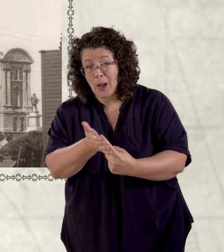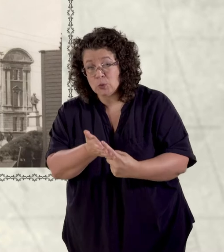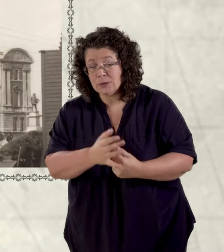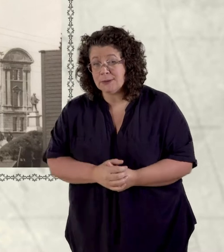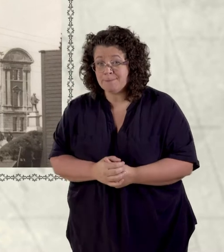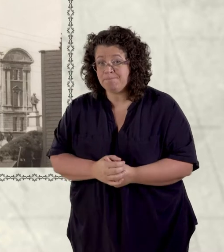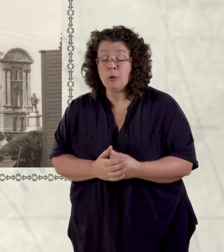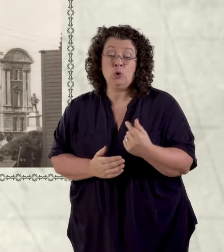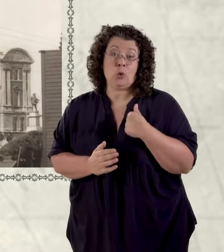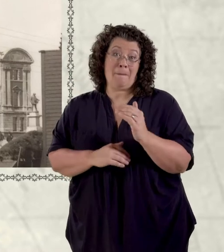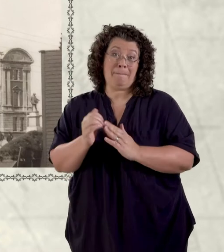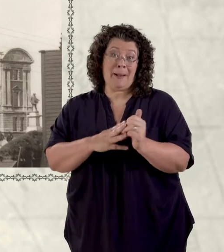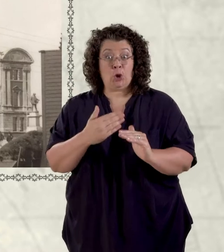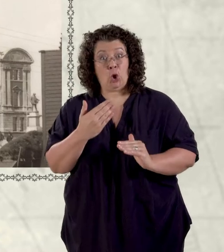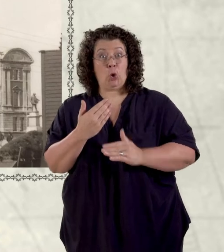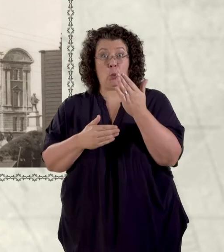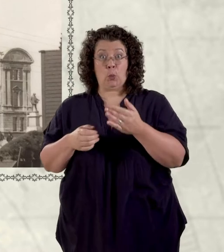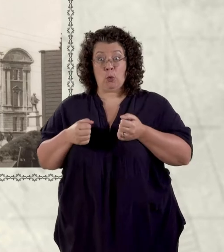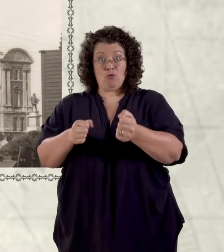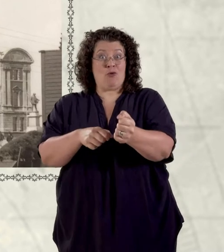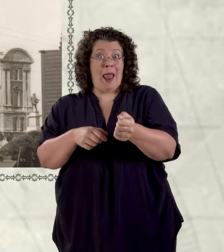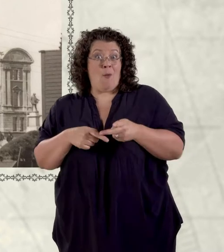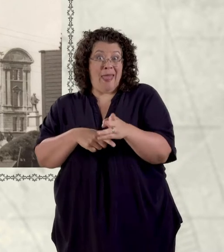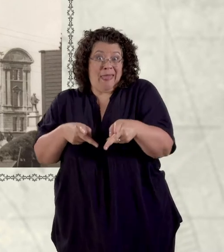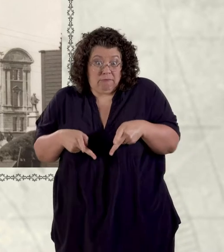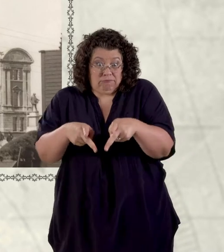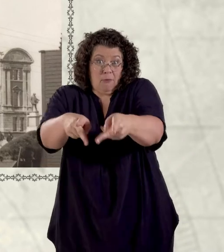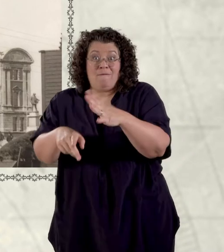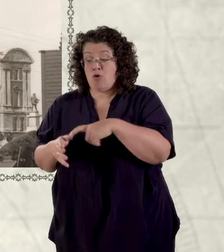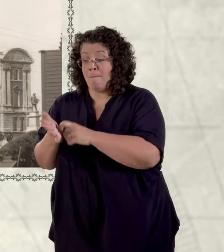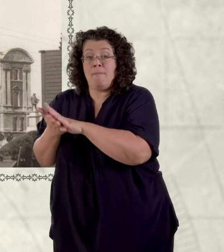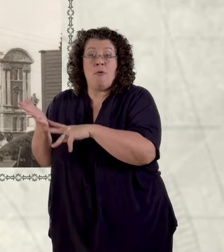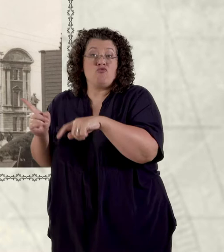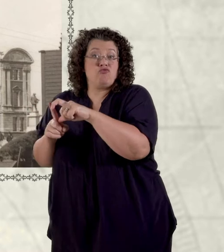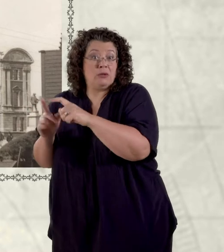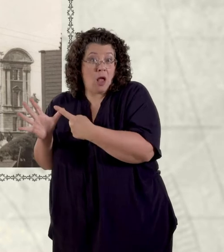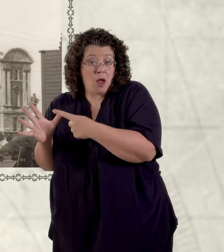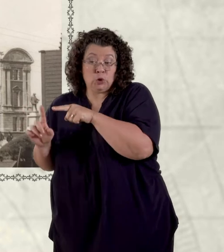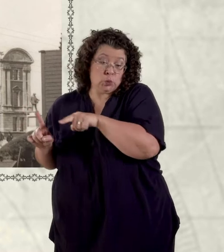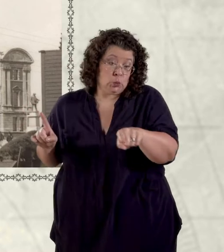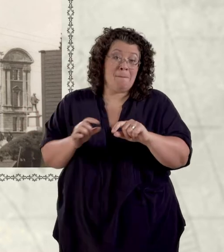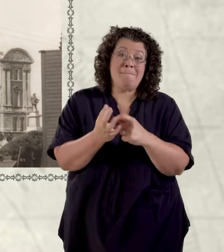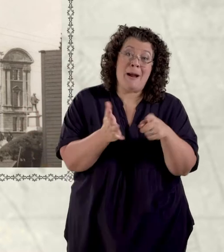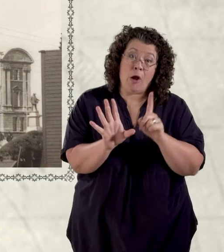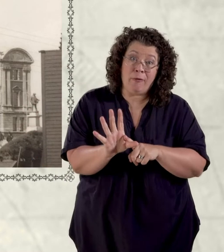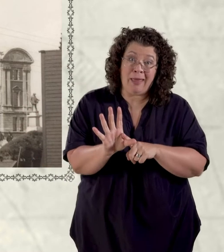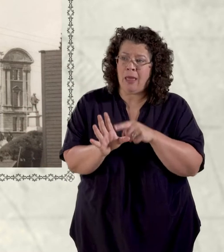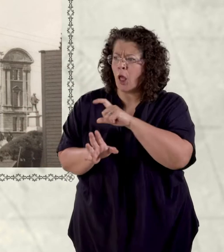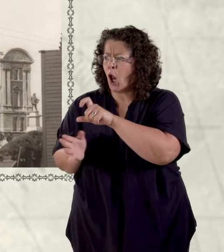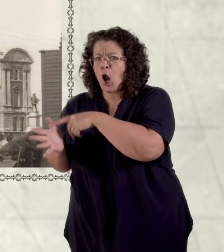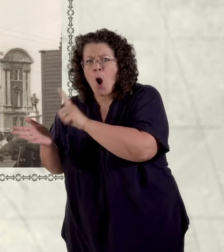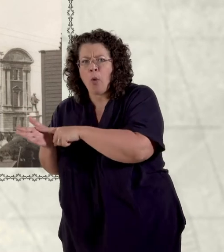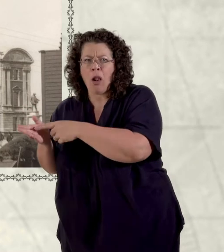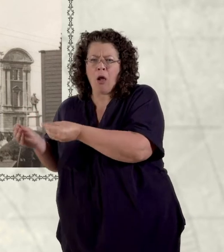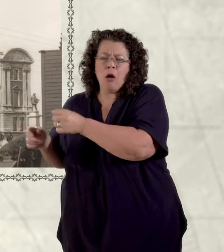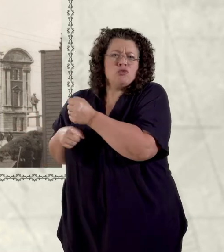built a new railway from the rhonda to the barry to take the coal directly from the pits to the docks so the mines